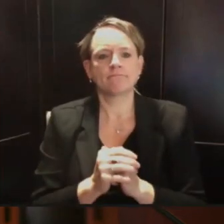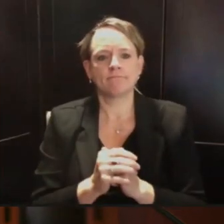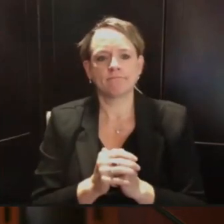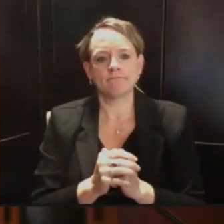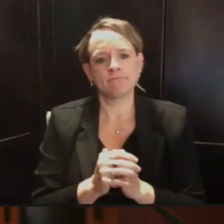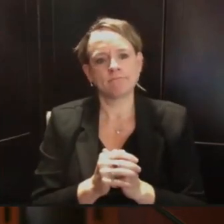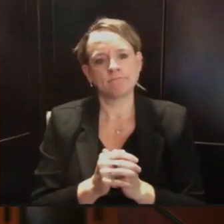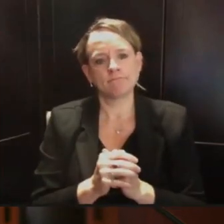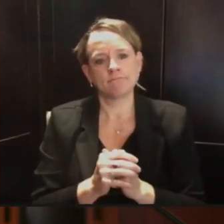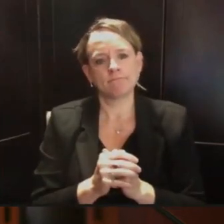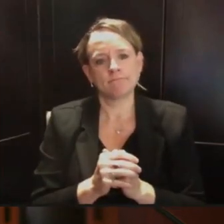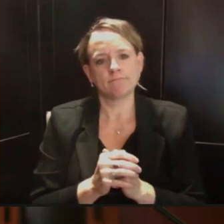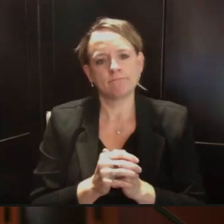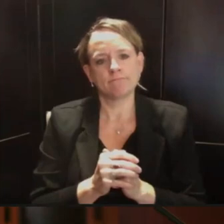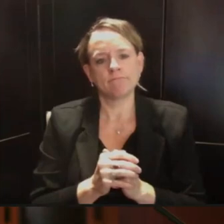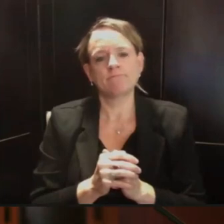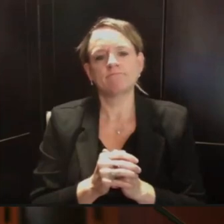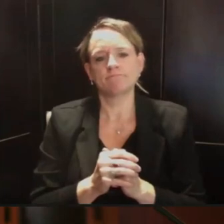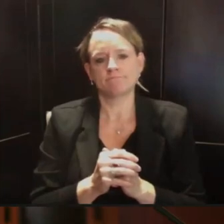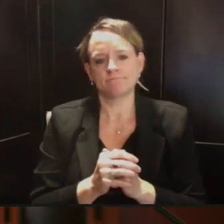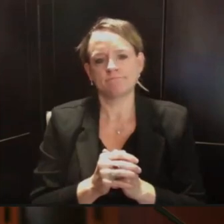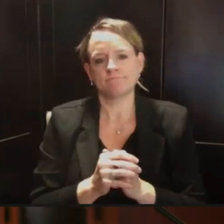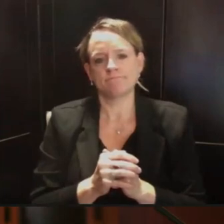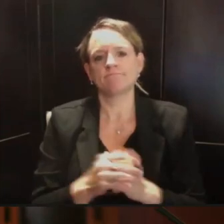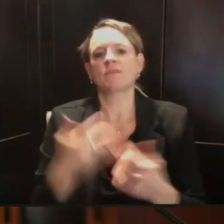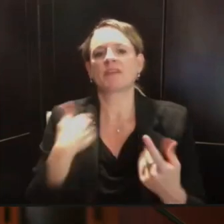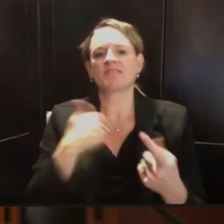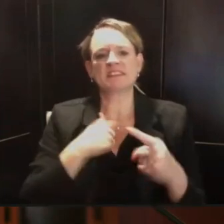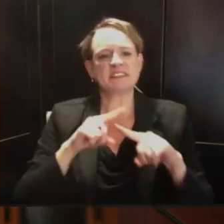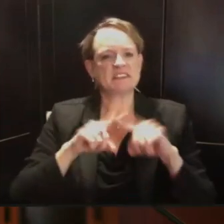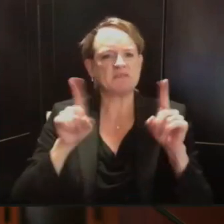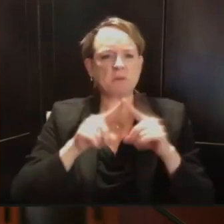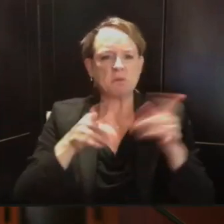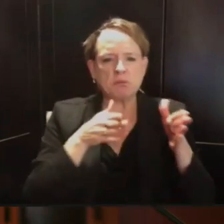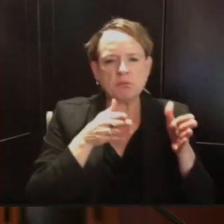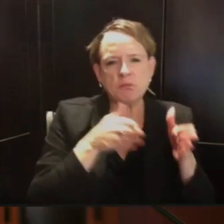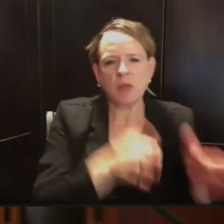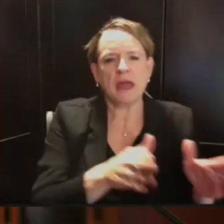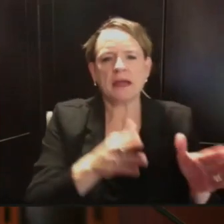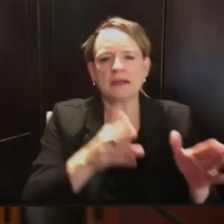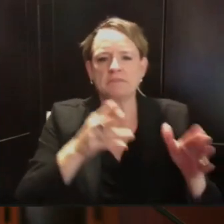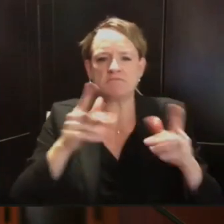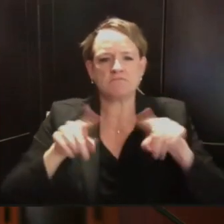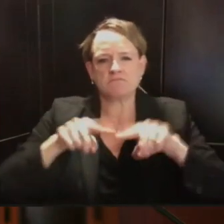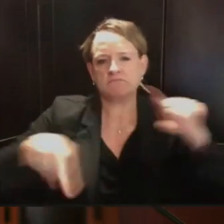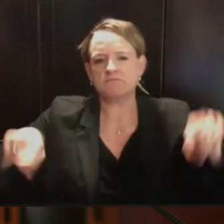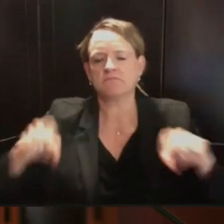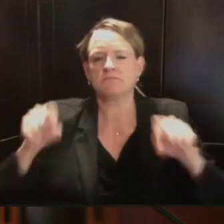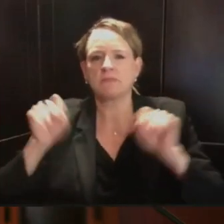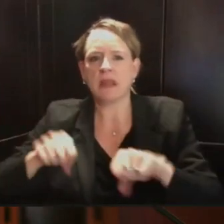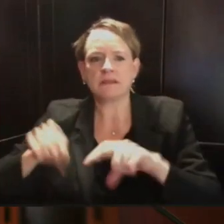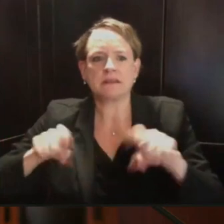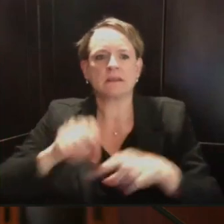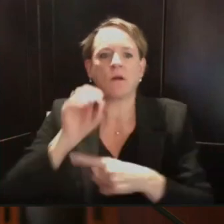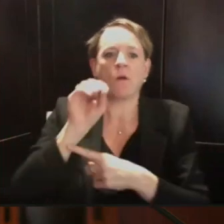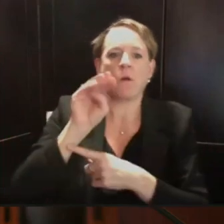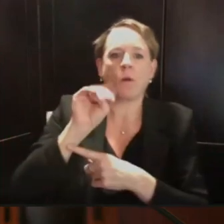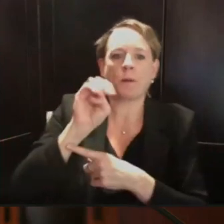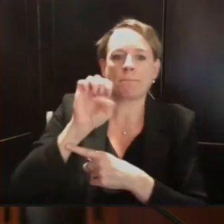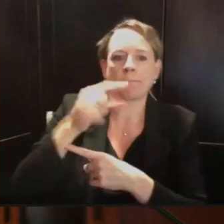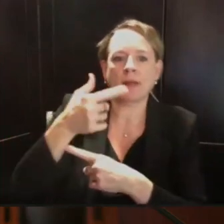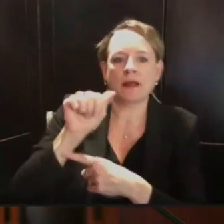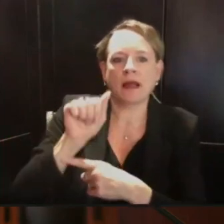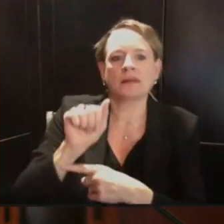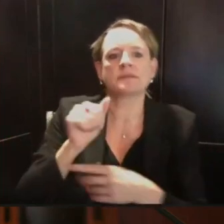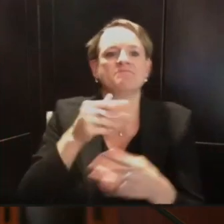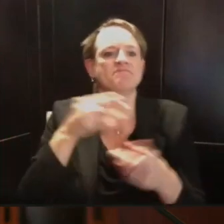our partnership with ProMega and Exact Sciences is so critical to having a stable supply of tests on a weekly basis.